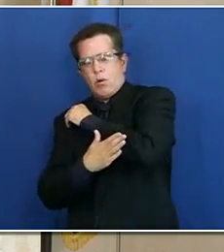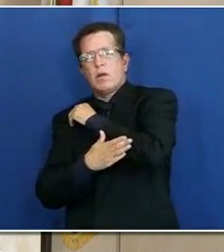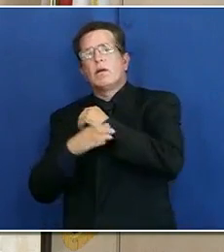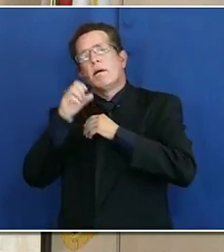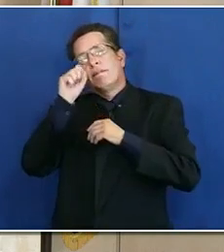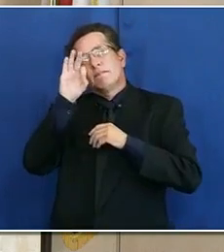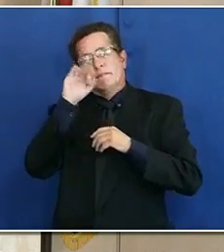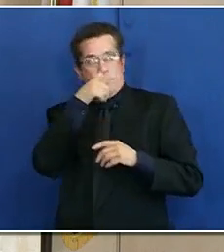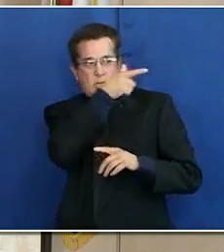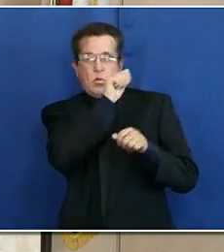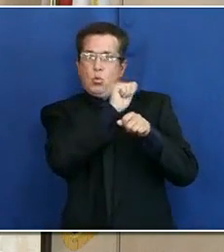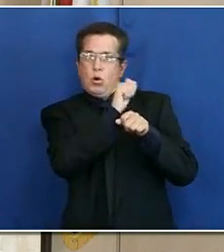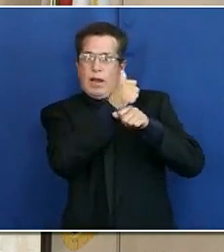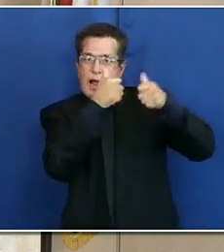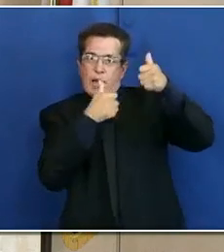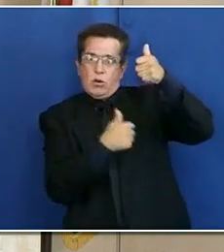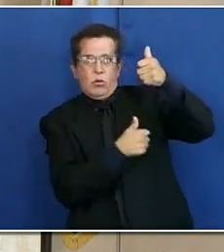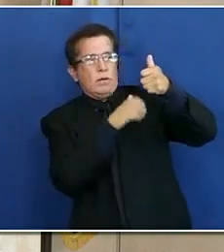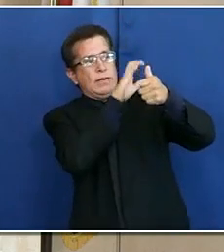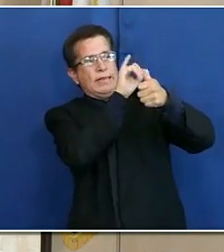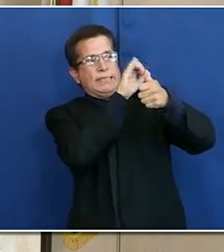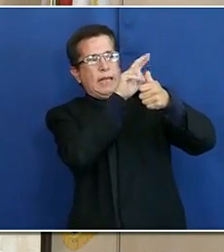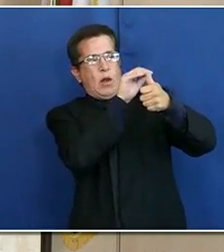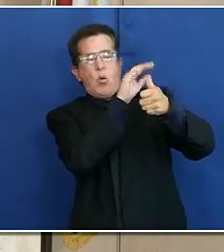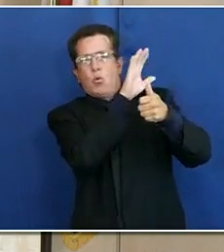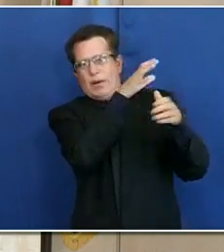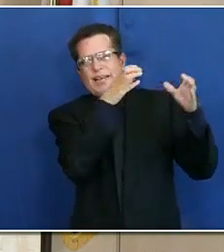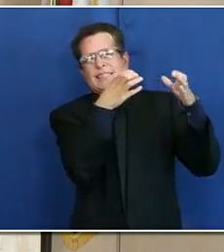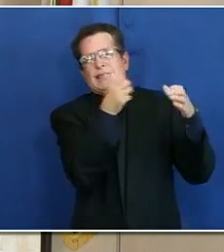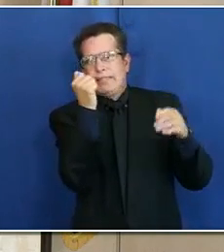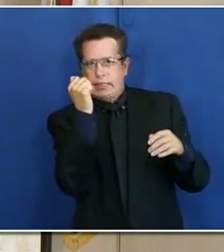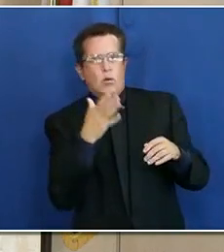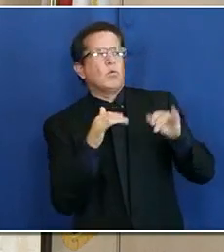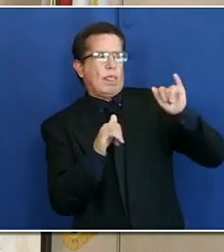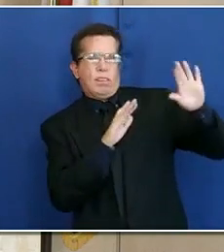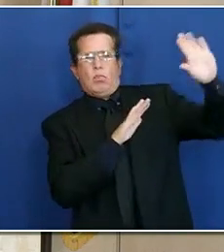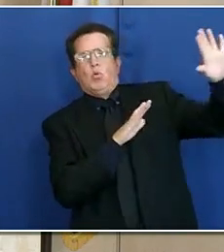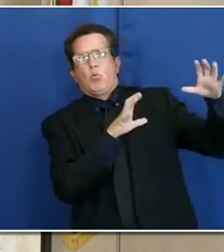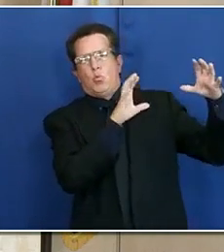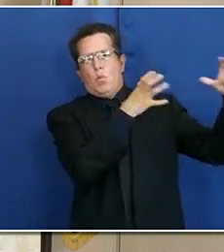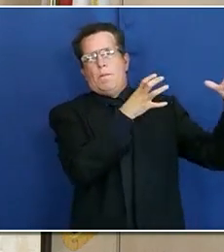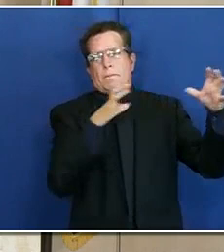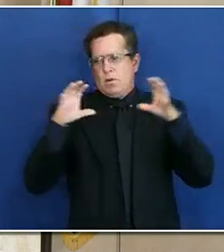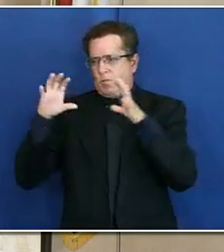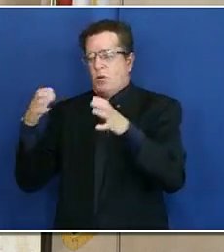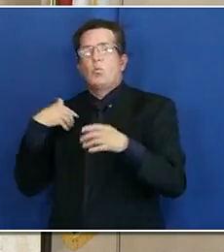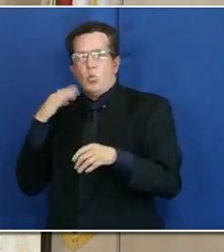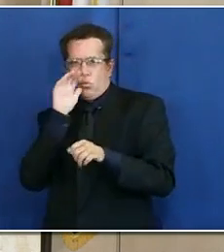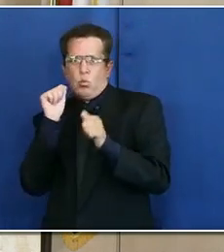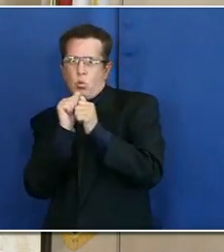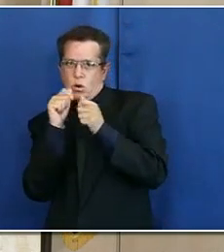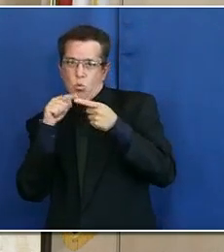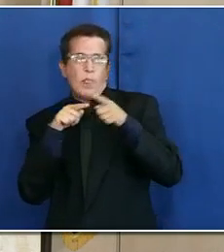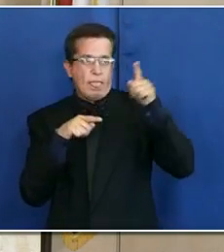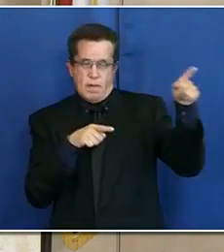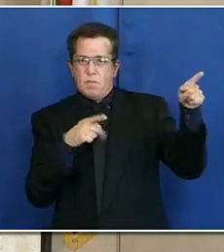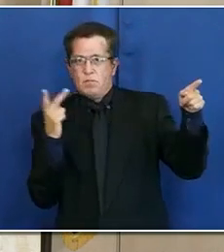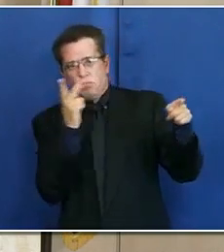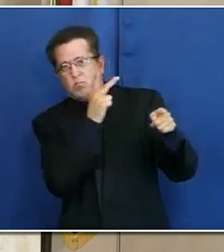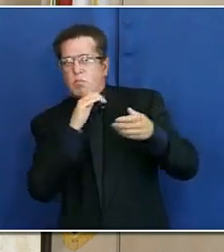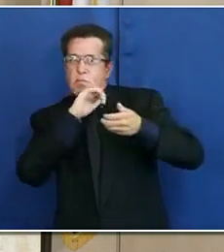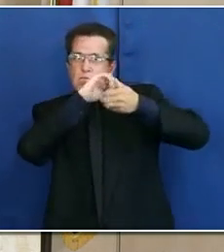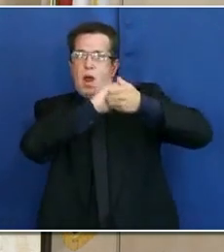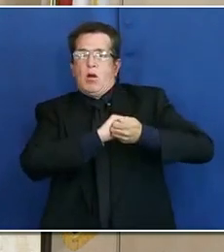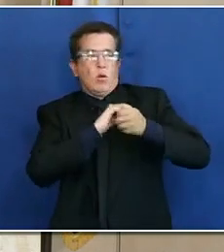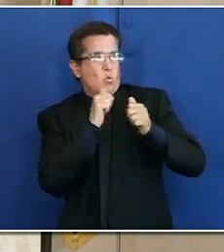purview of the casinos, and so we work with the casinos, and to date, we